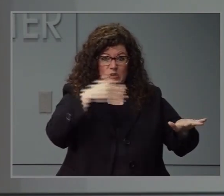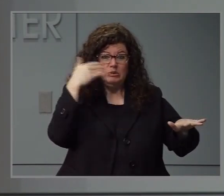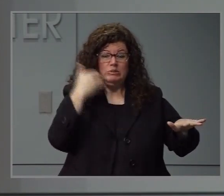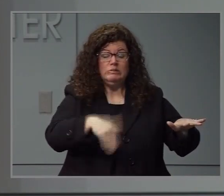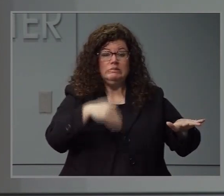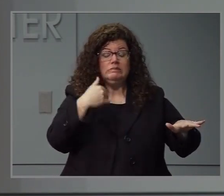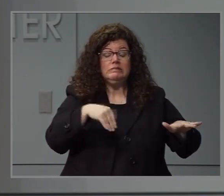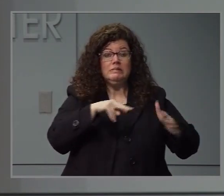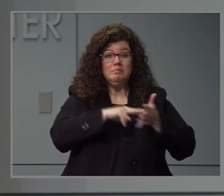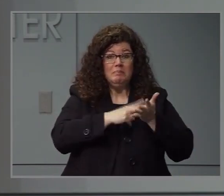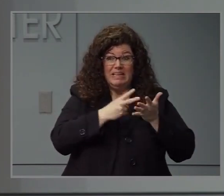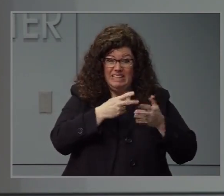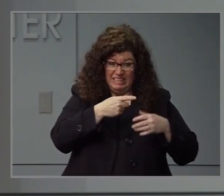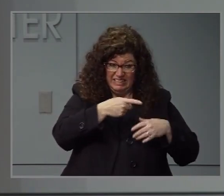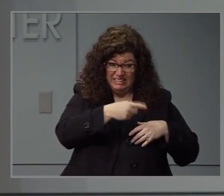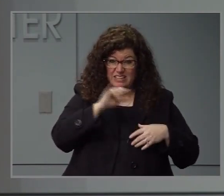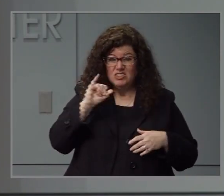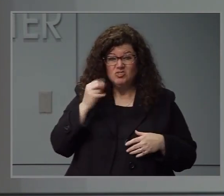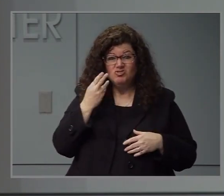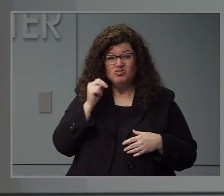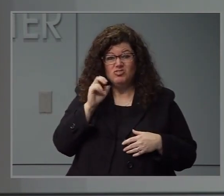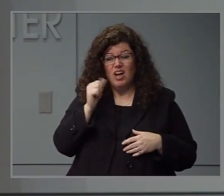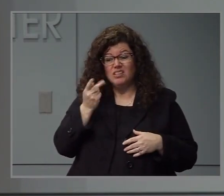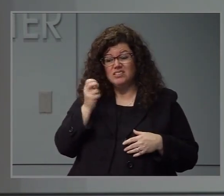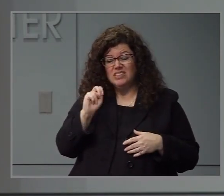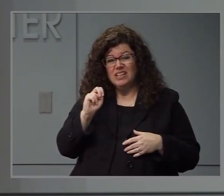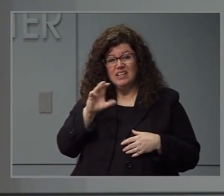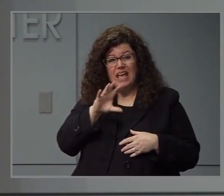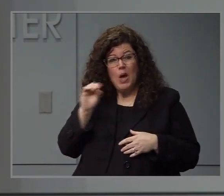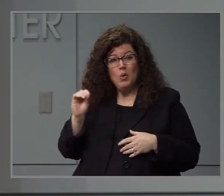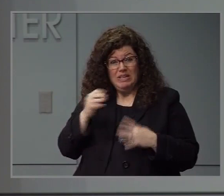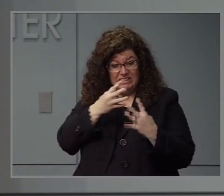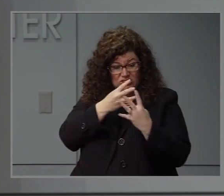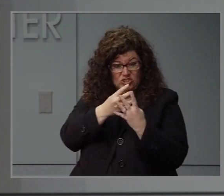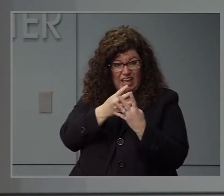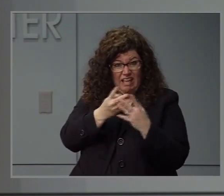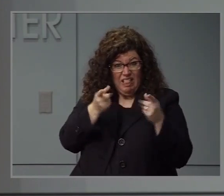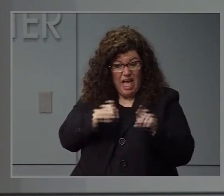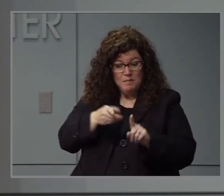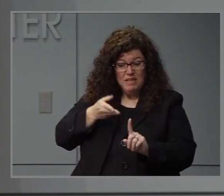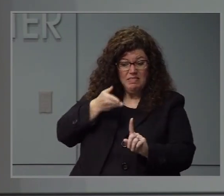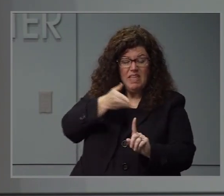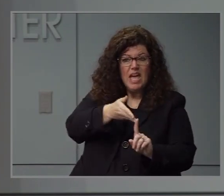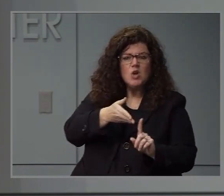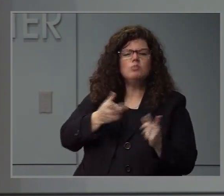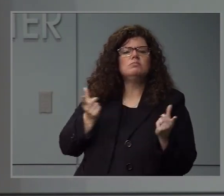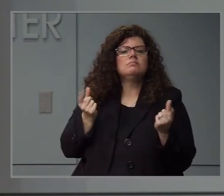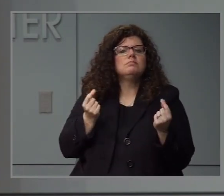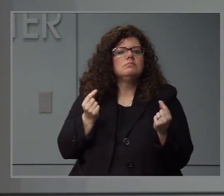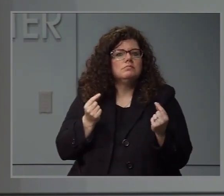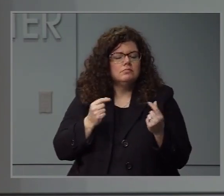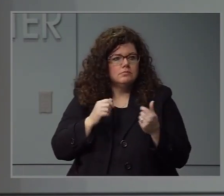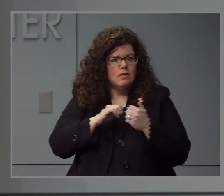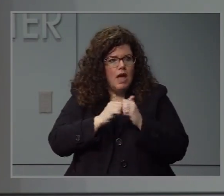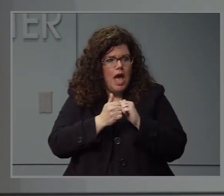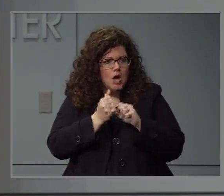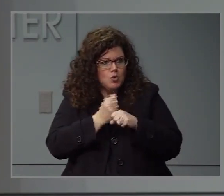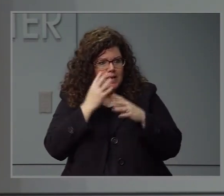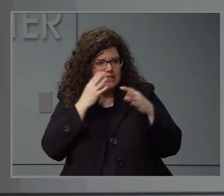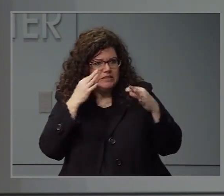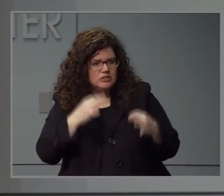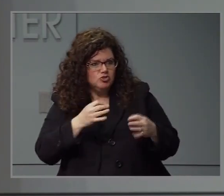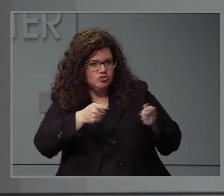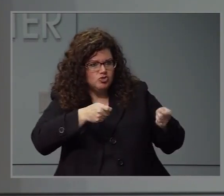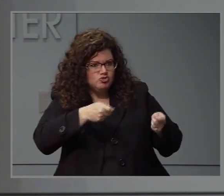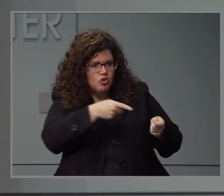of inmates out of Johnston County. And I was hoping you could give some insight at just about how those decisions were made, why the